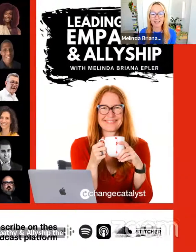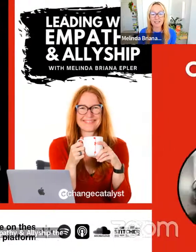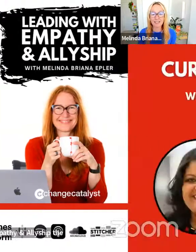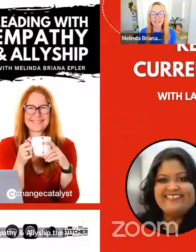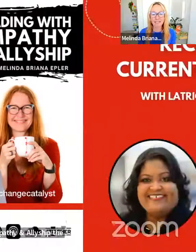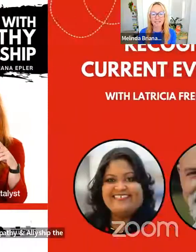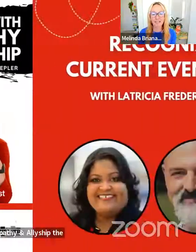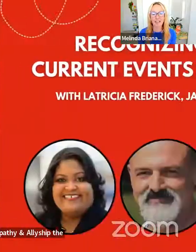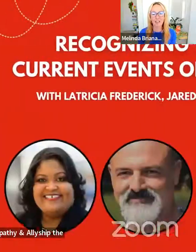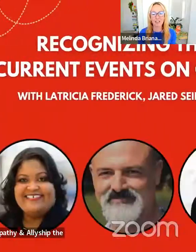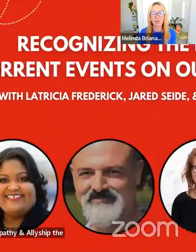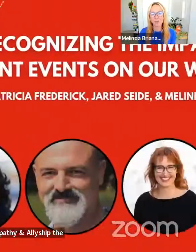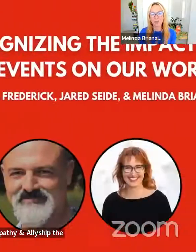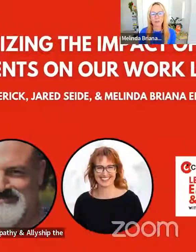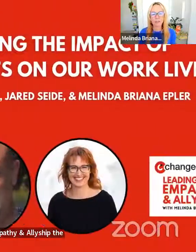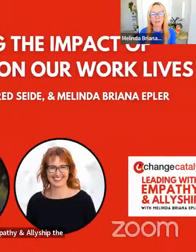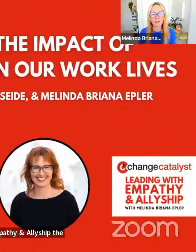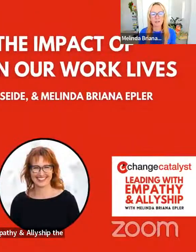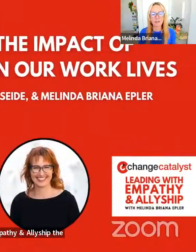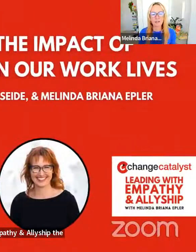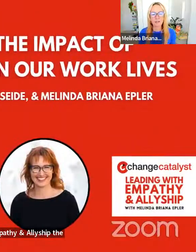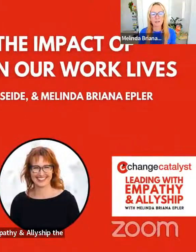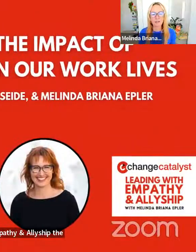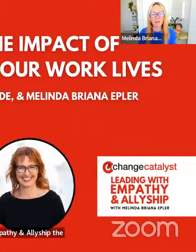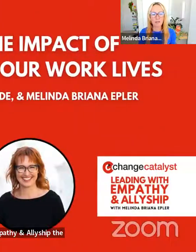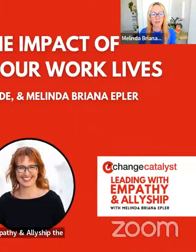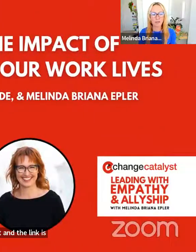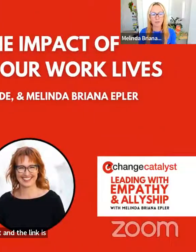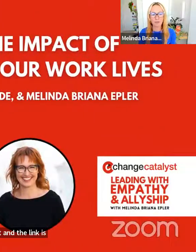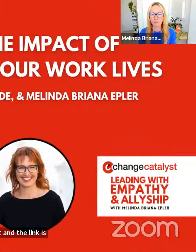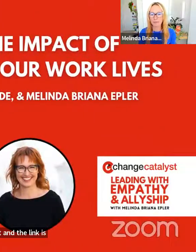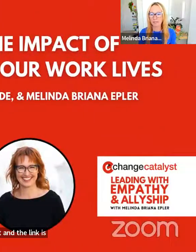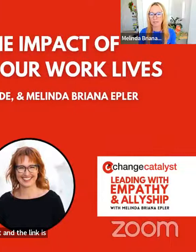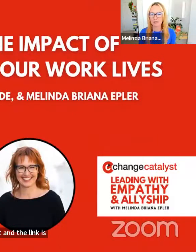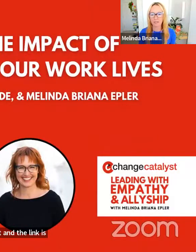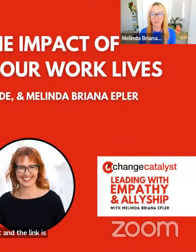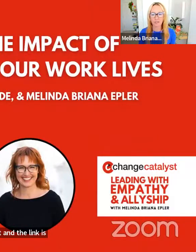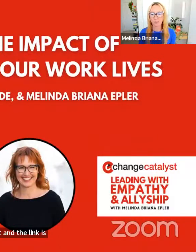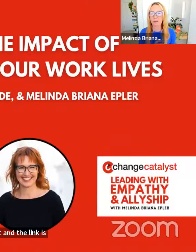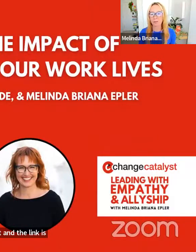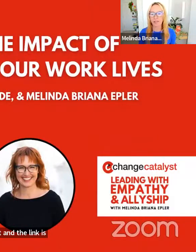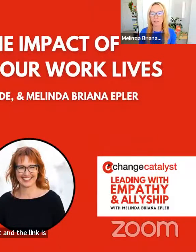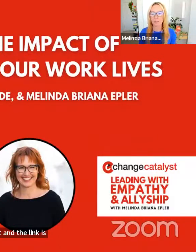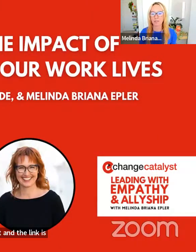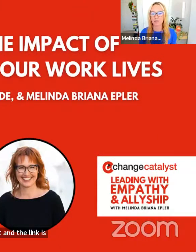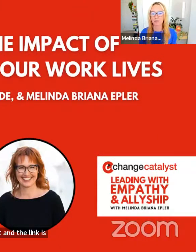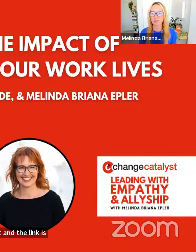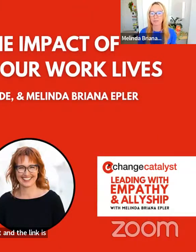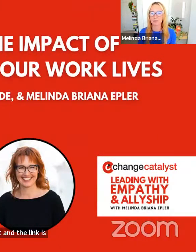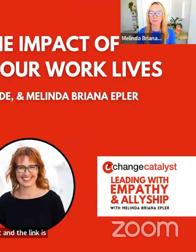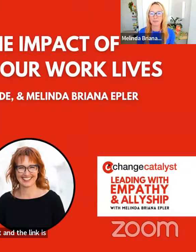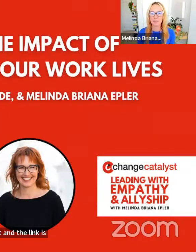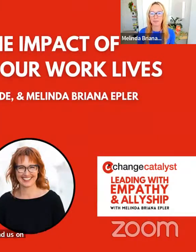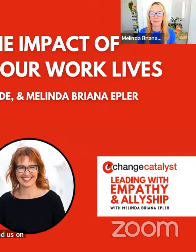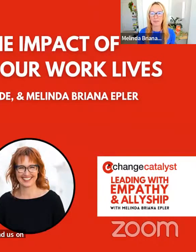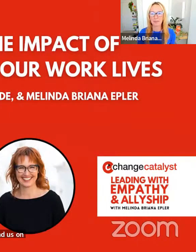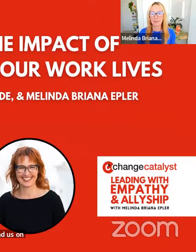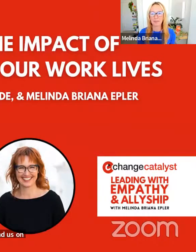.cc. And you can find us on most platforms, podcast platforms.